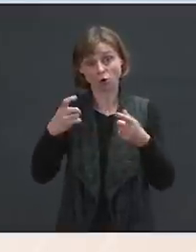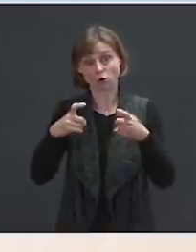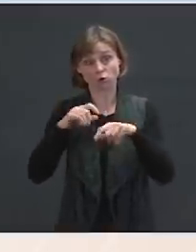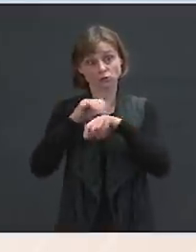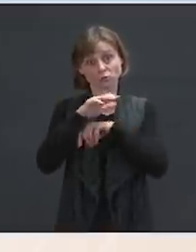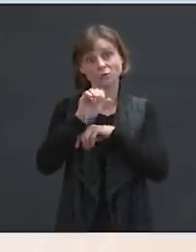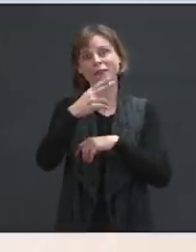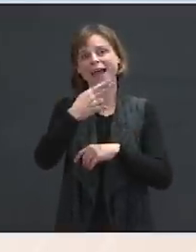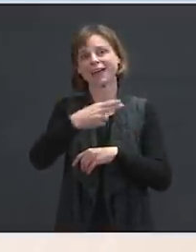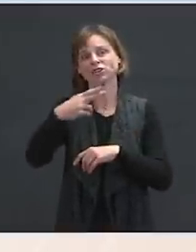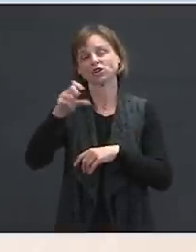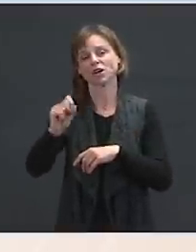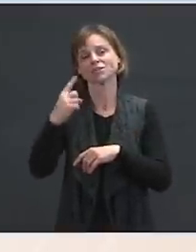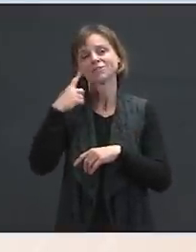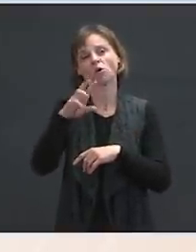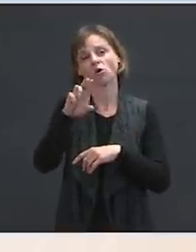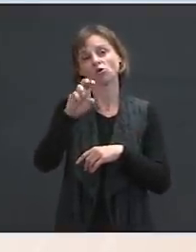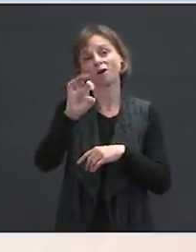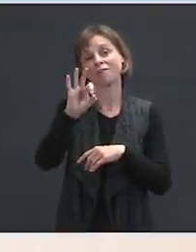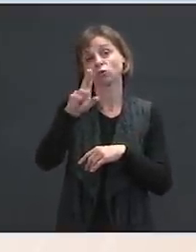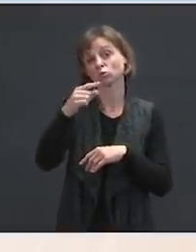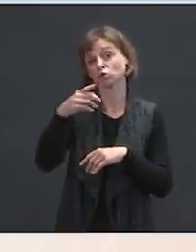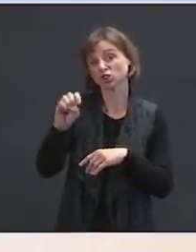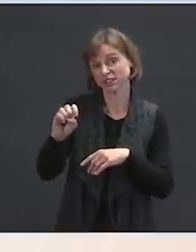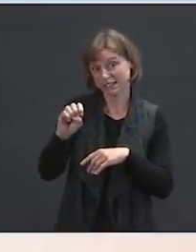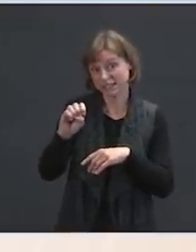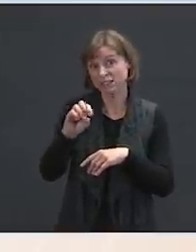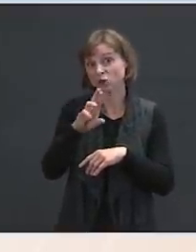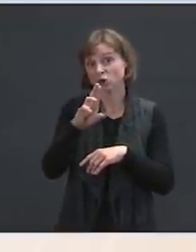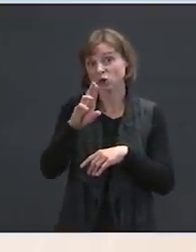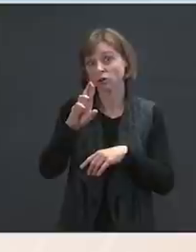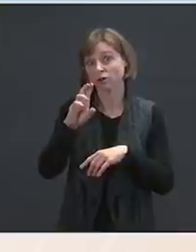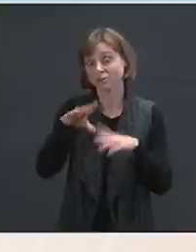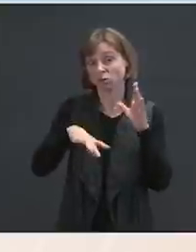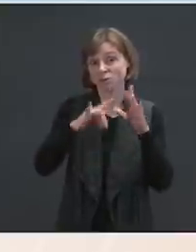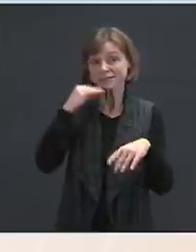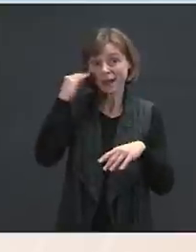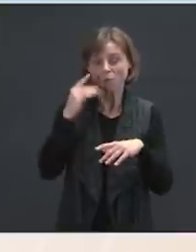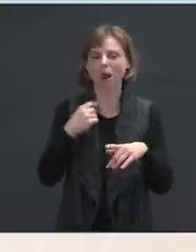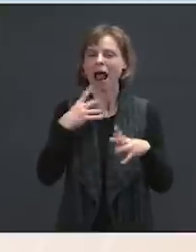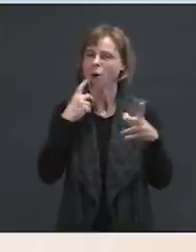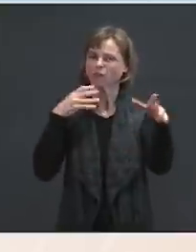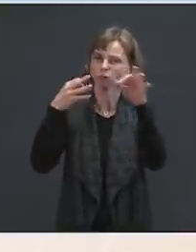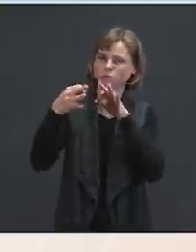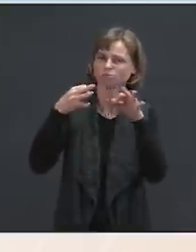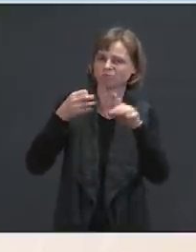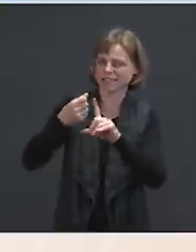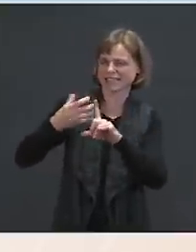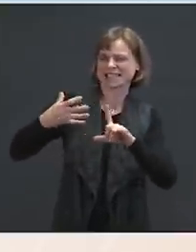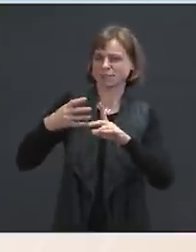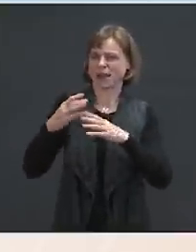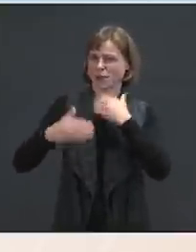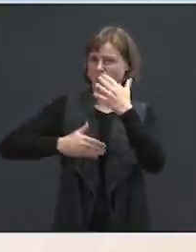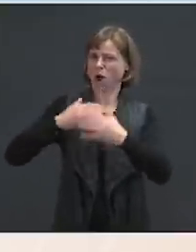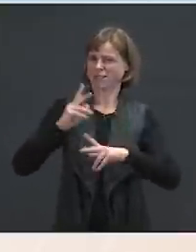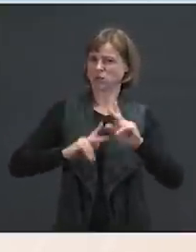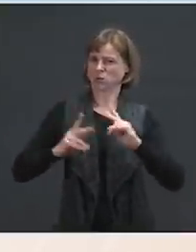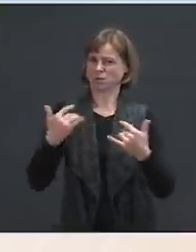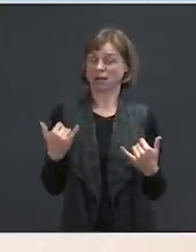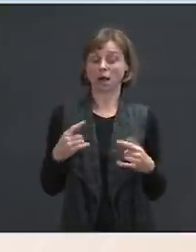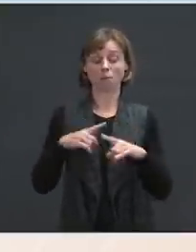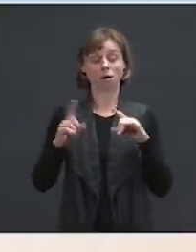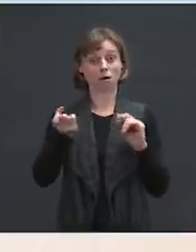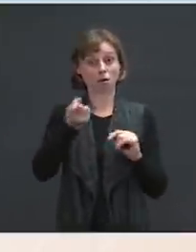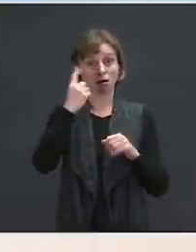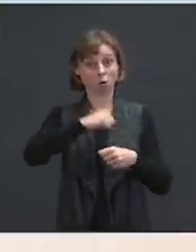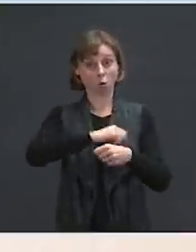of Refugee Resettlement. That can take a couple of days. I just want to give this context because people need to understand the process. But because of COVID-19